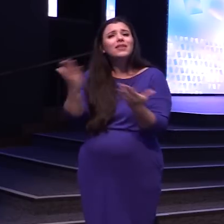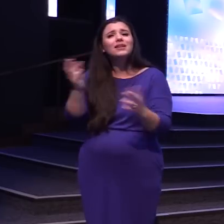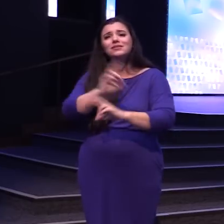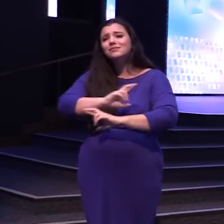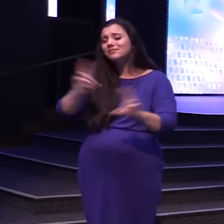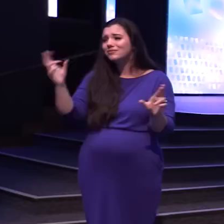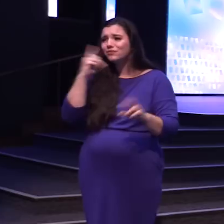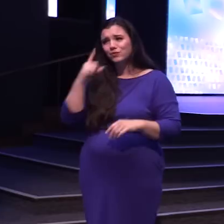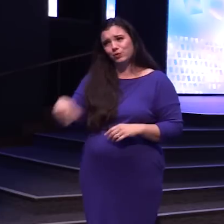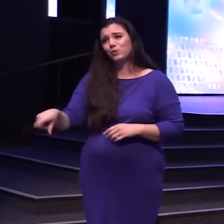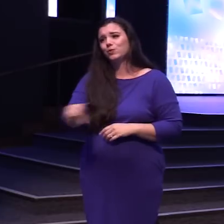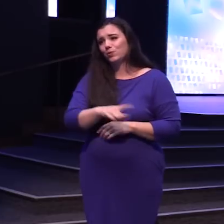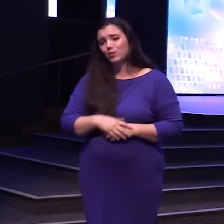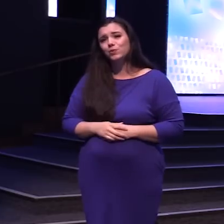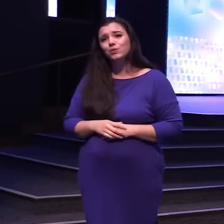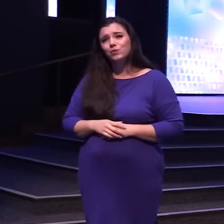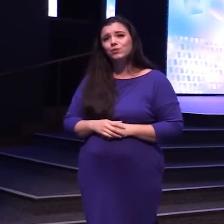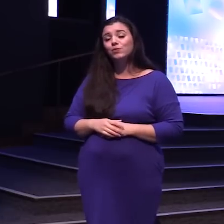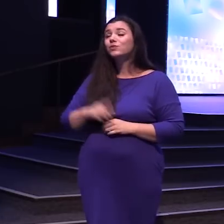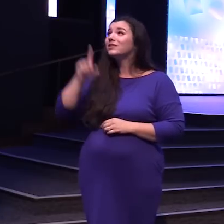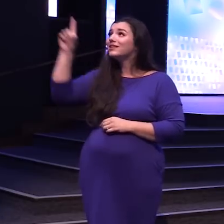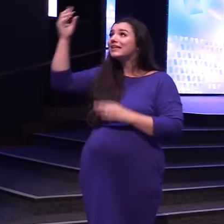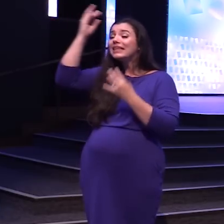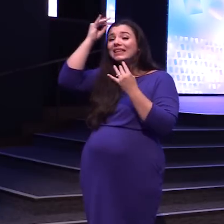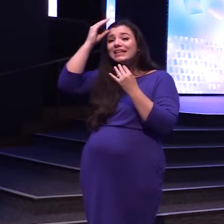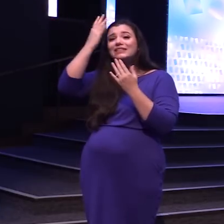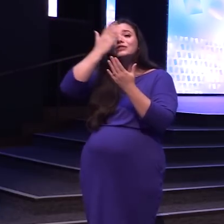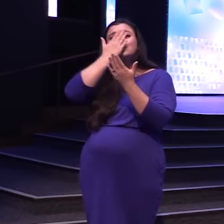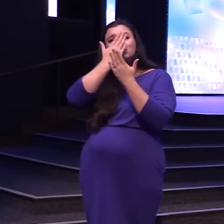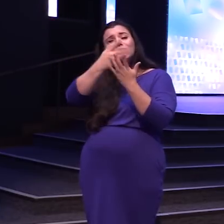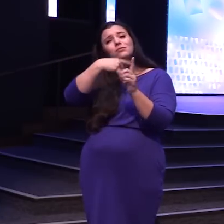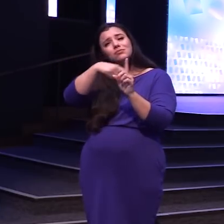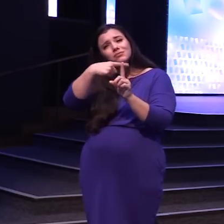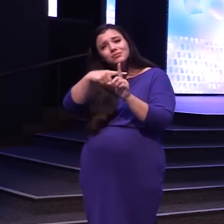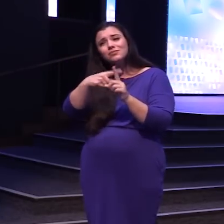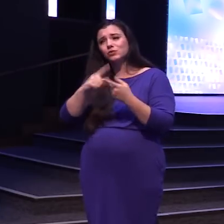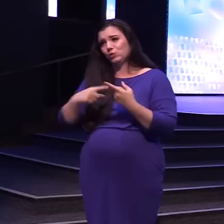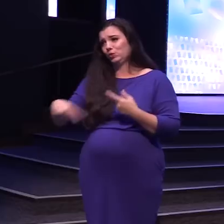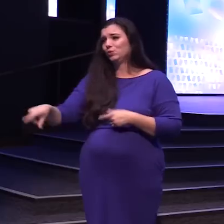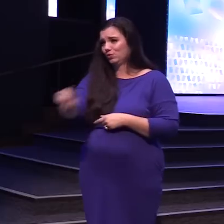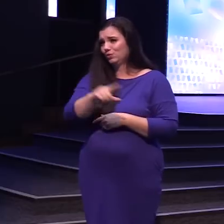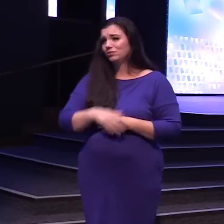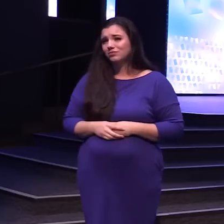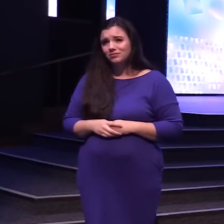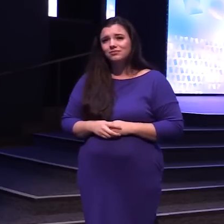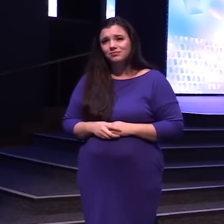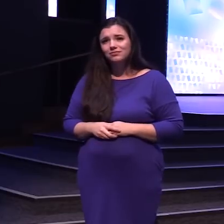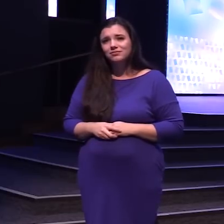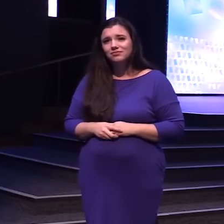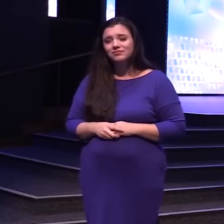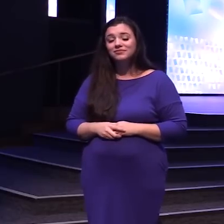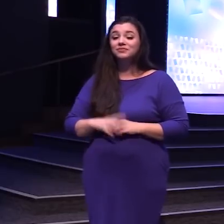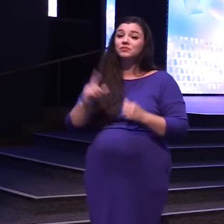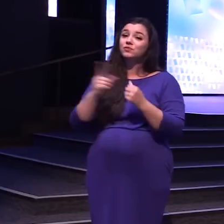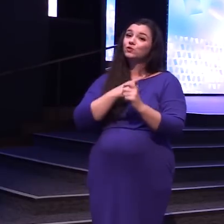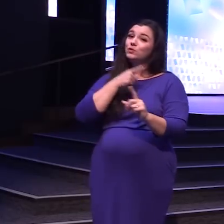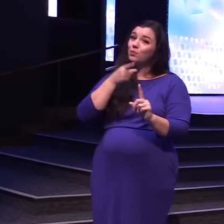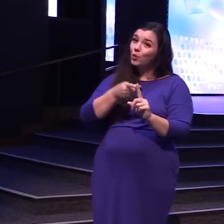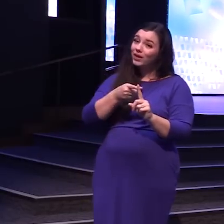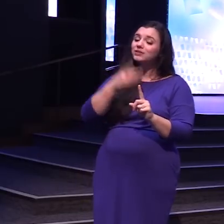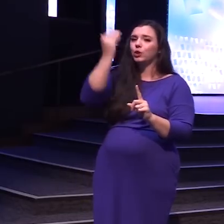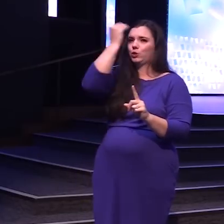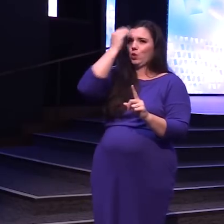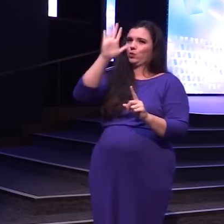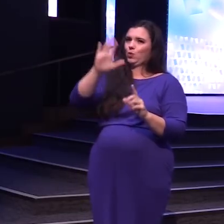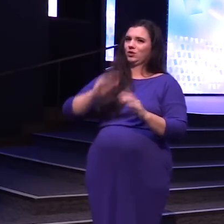store for you He thinks good Towards you So point number one Is know your